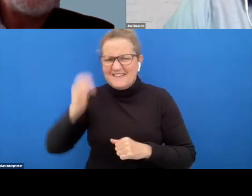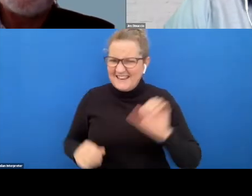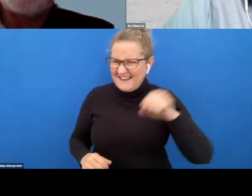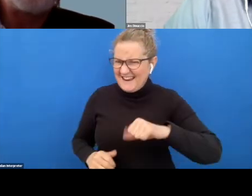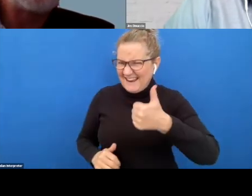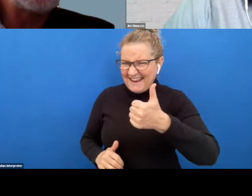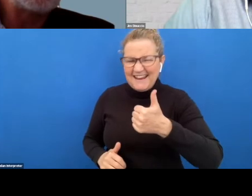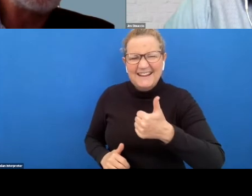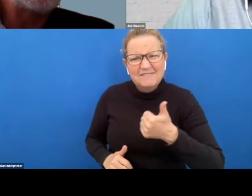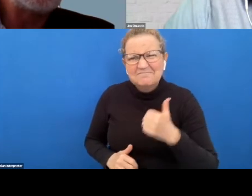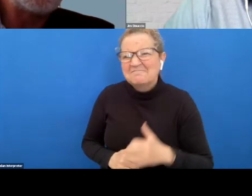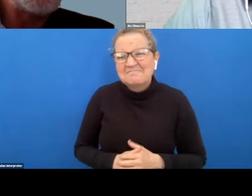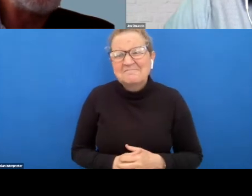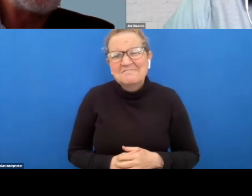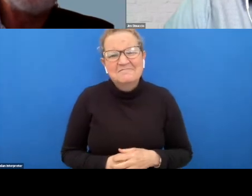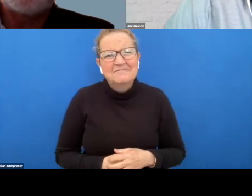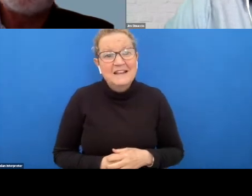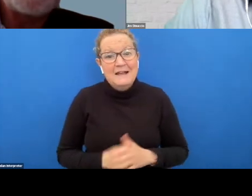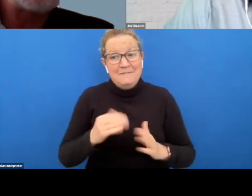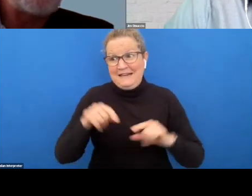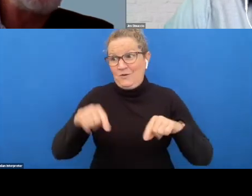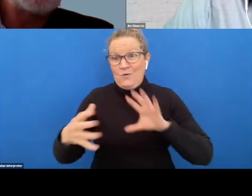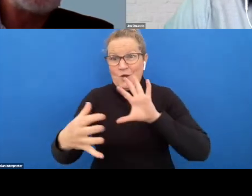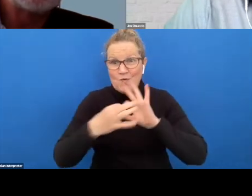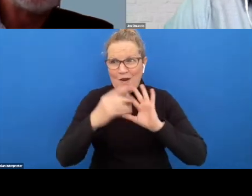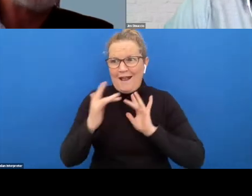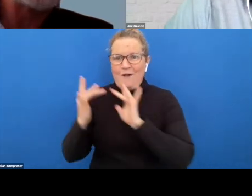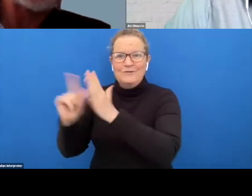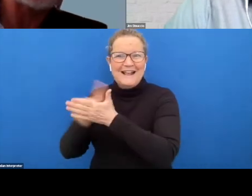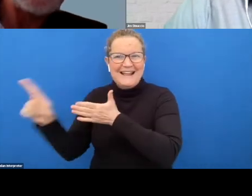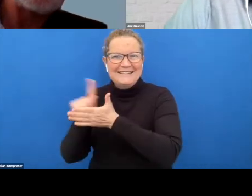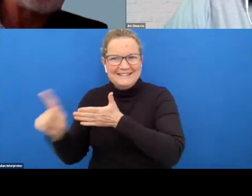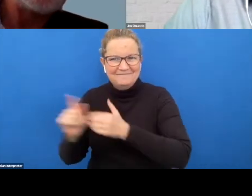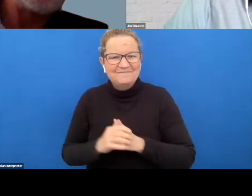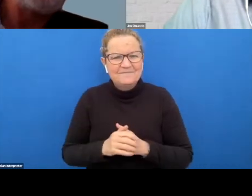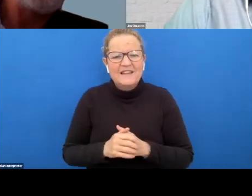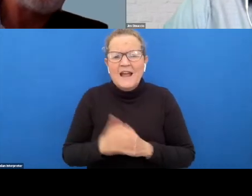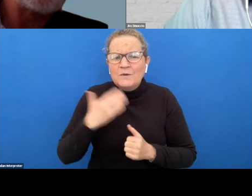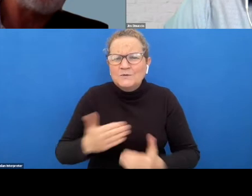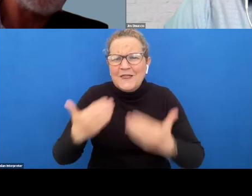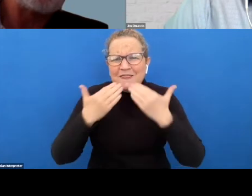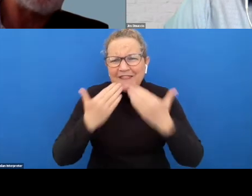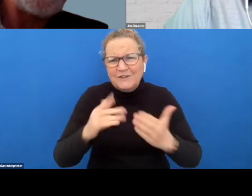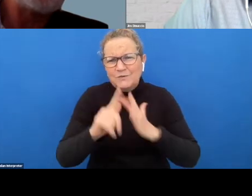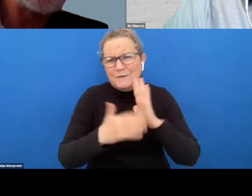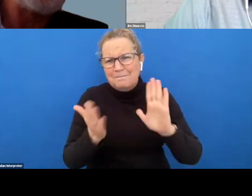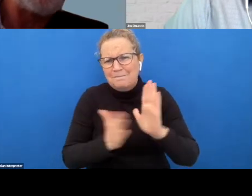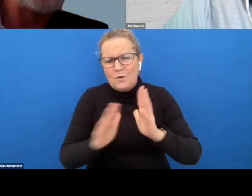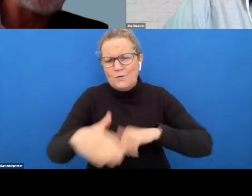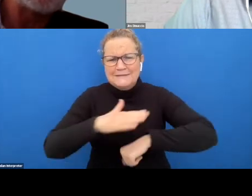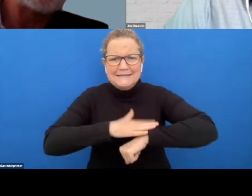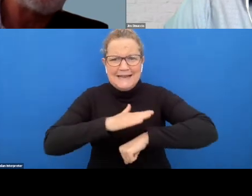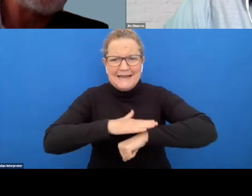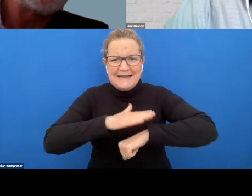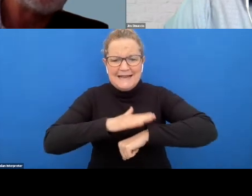that way people can can get in touch with you um outside of this um so i'd like to thank you again jim for giving up your time to come